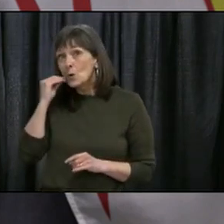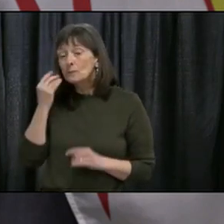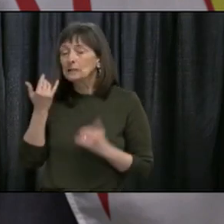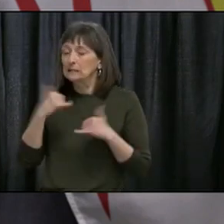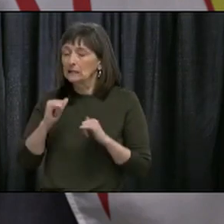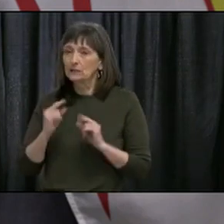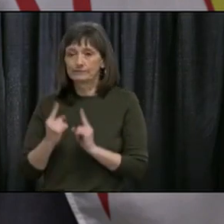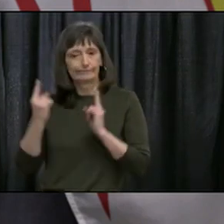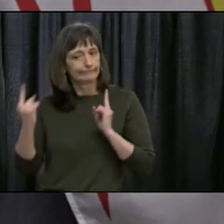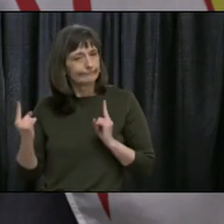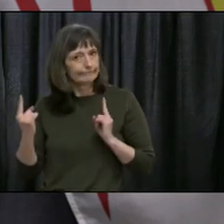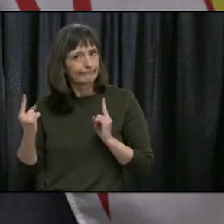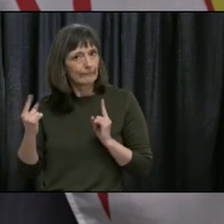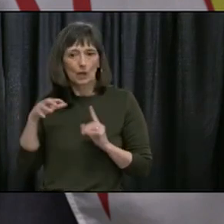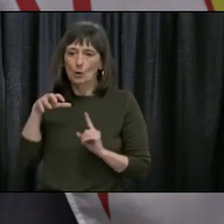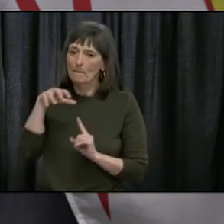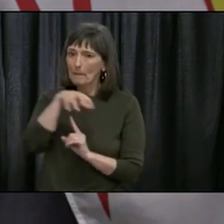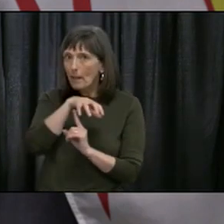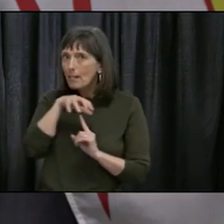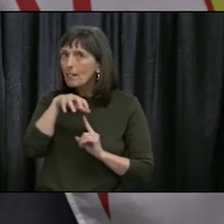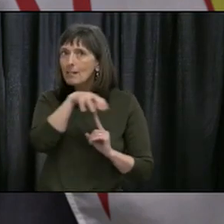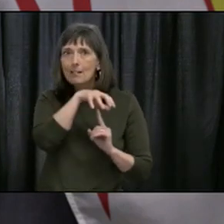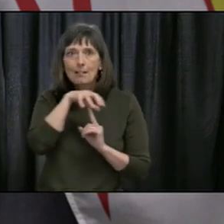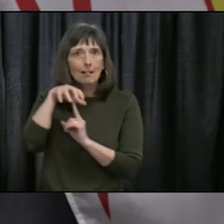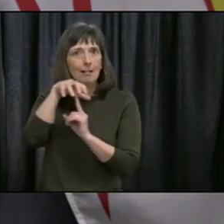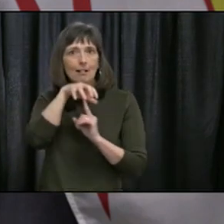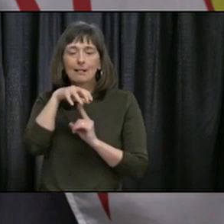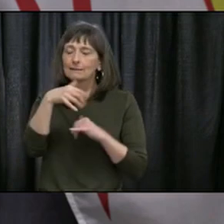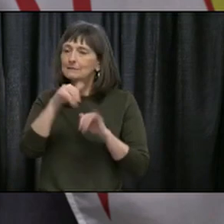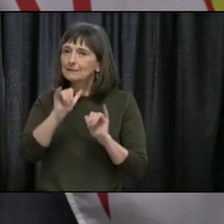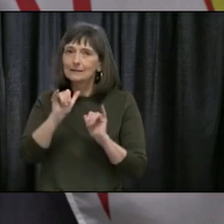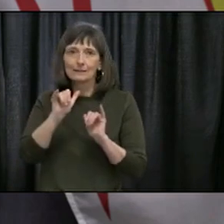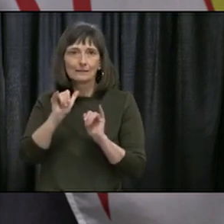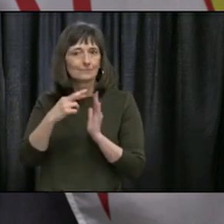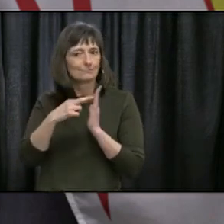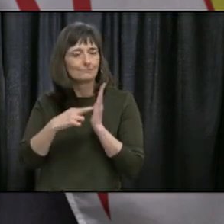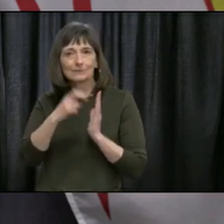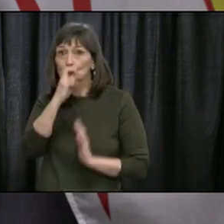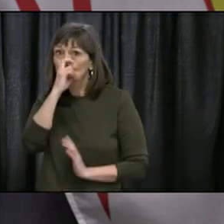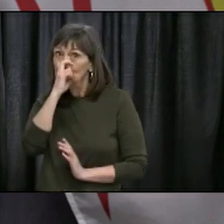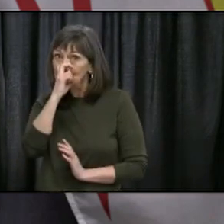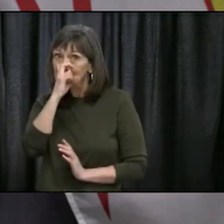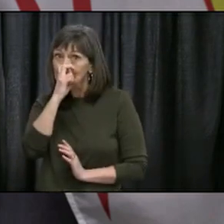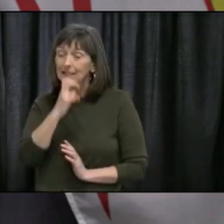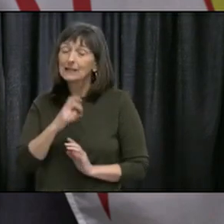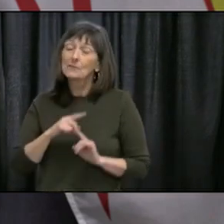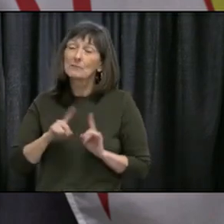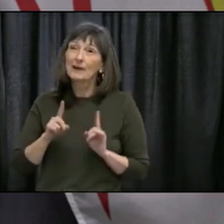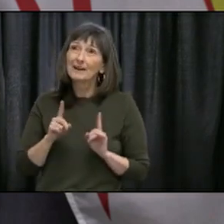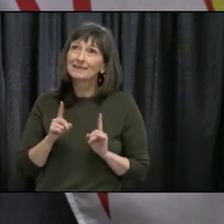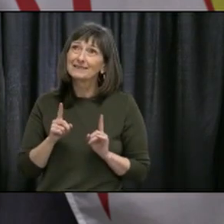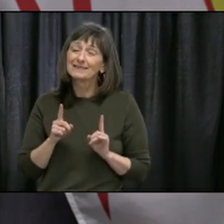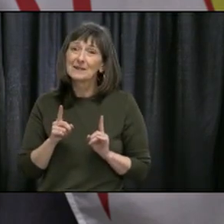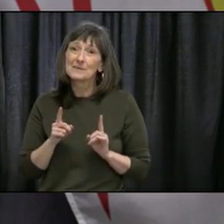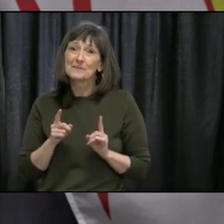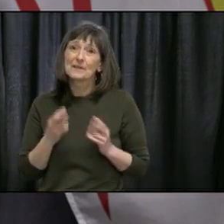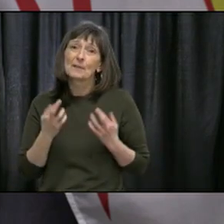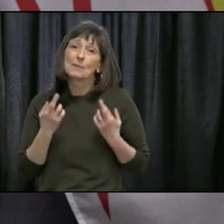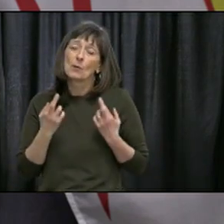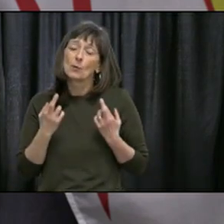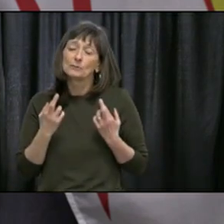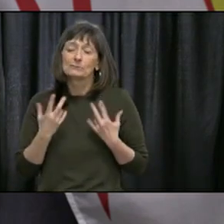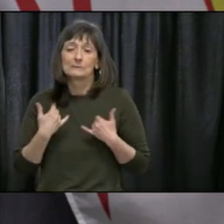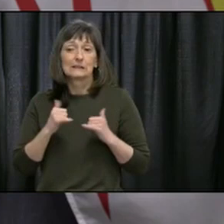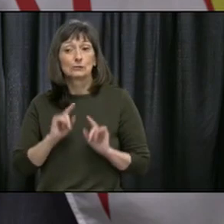staying in your own bubble that still would apply but you know I would hope that people will behave